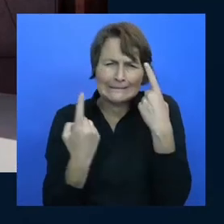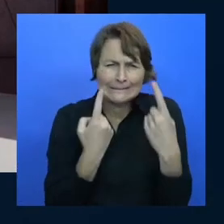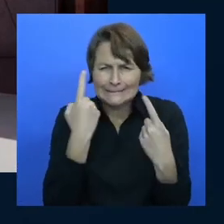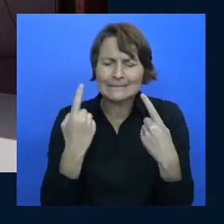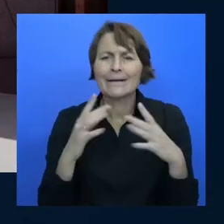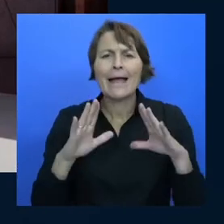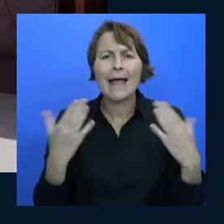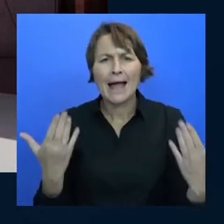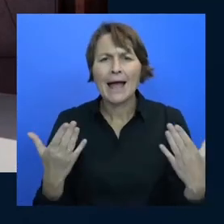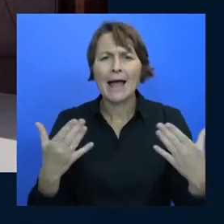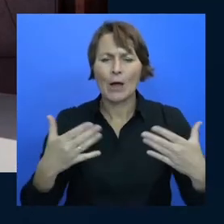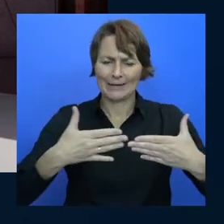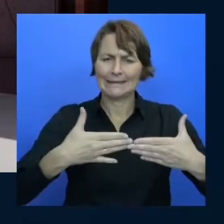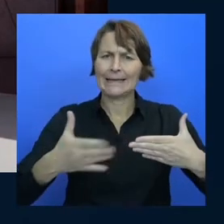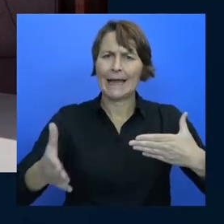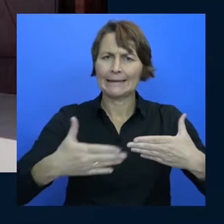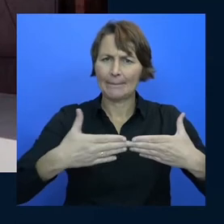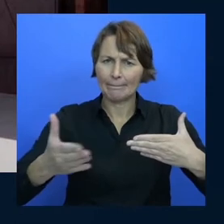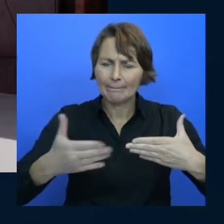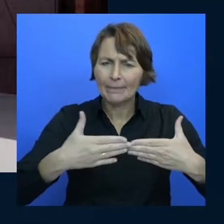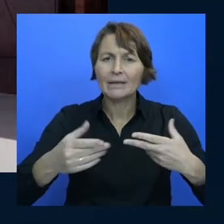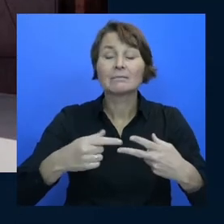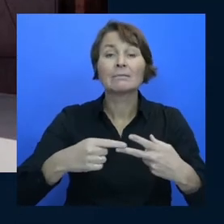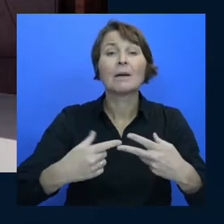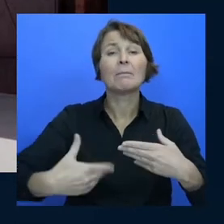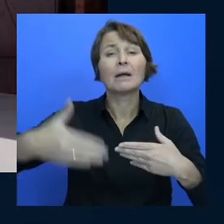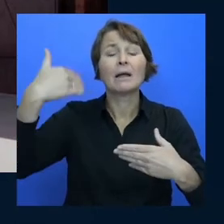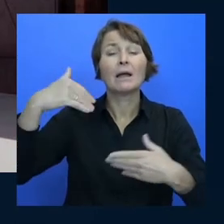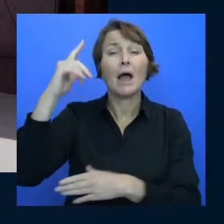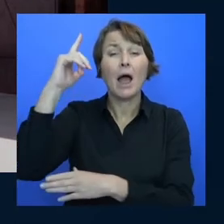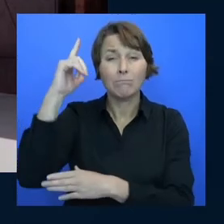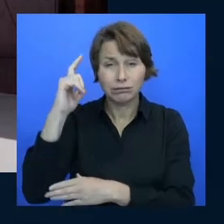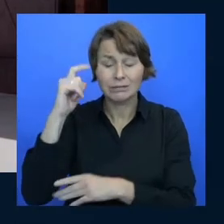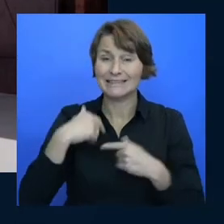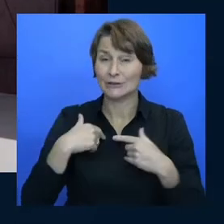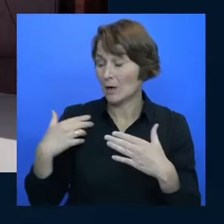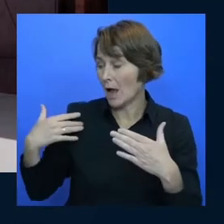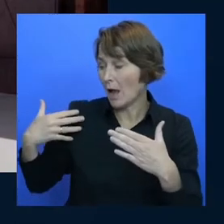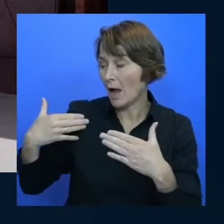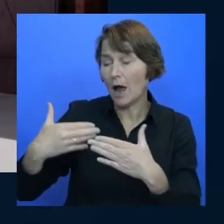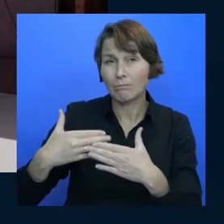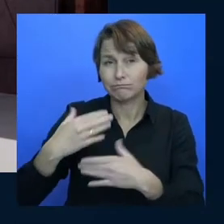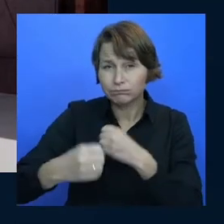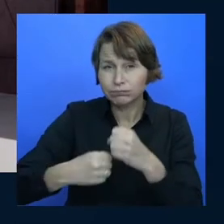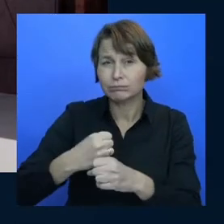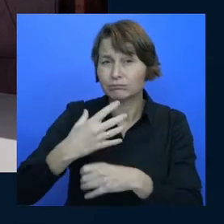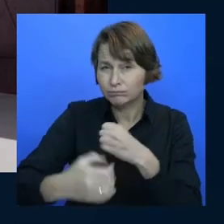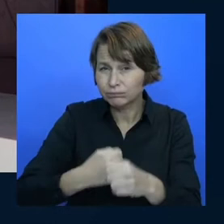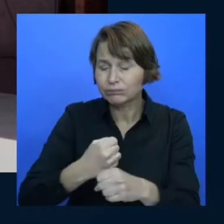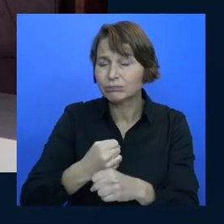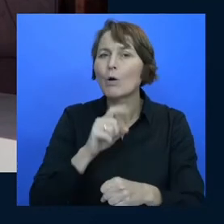and the things that were done when I was starting up I've been doing computers now professionally since 1992